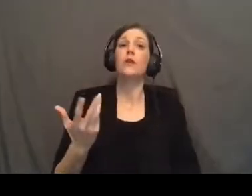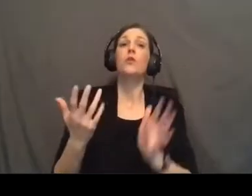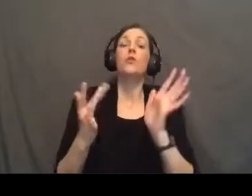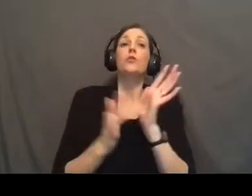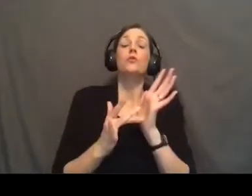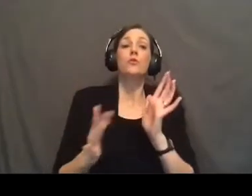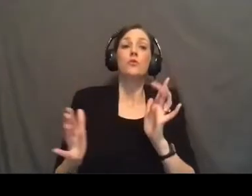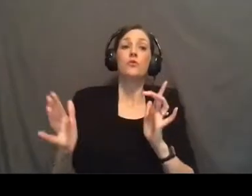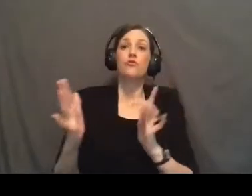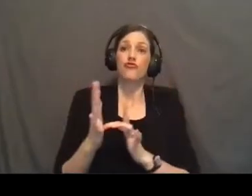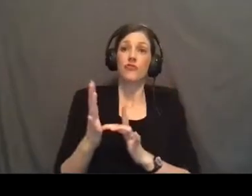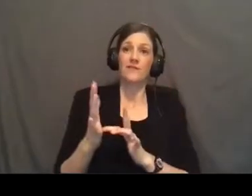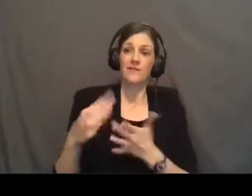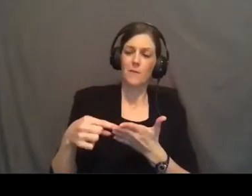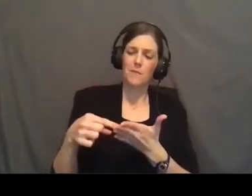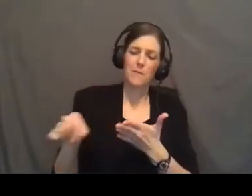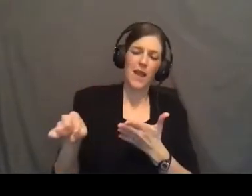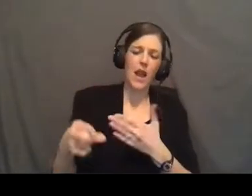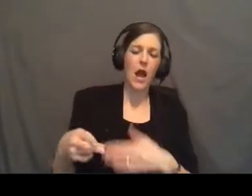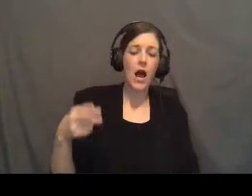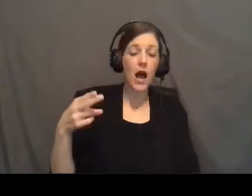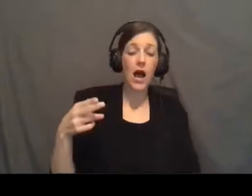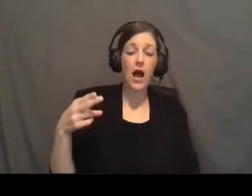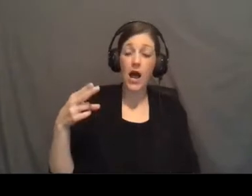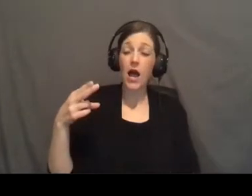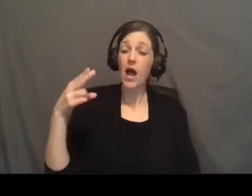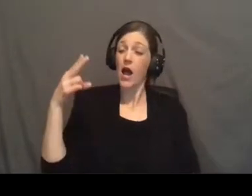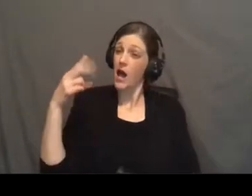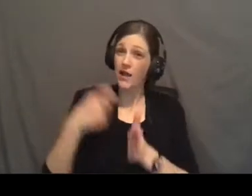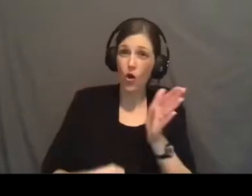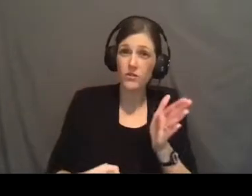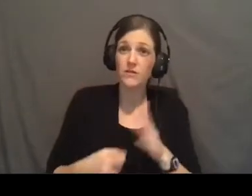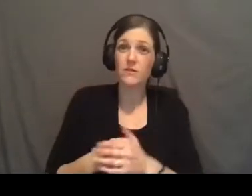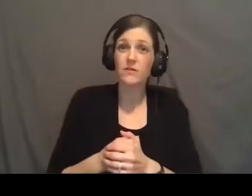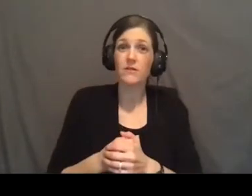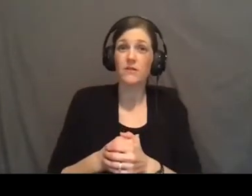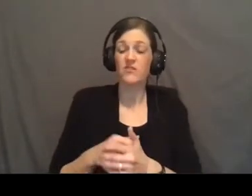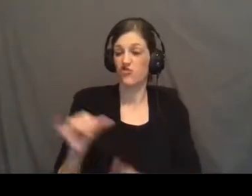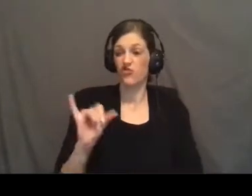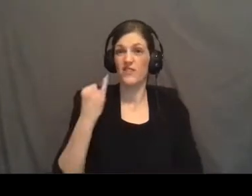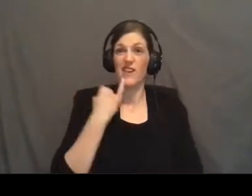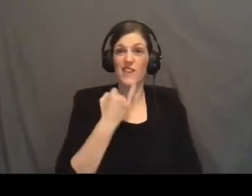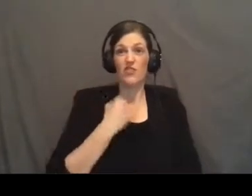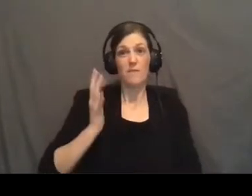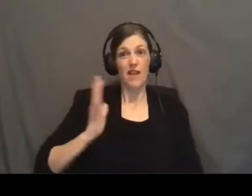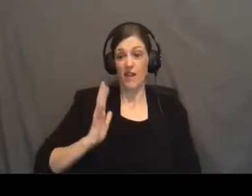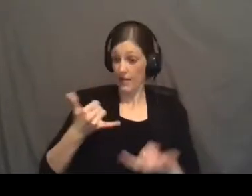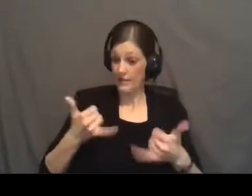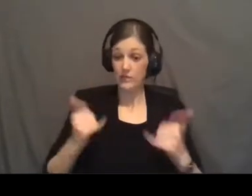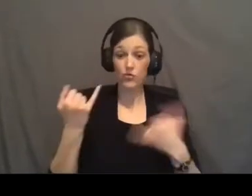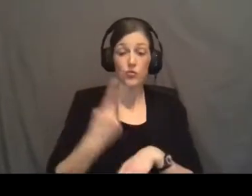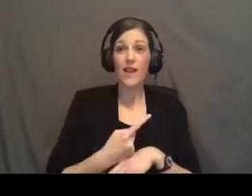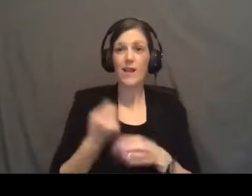Jesus paid a high, high cost. And just like Israel back then and still today,